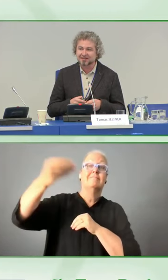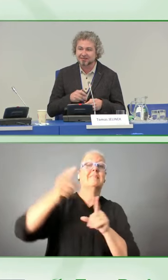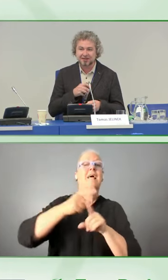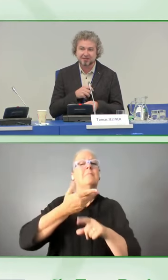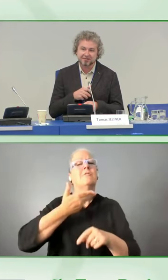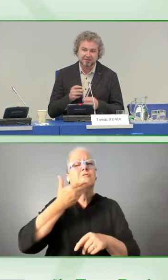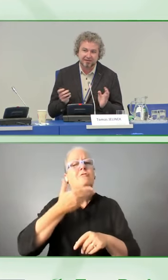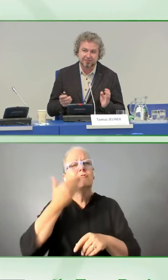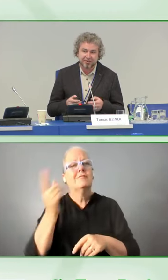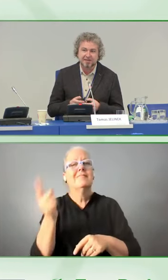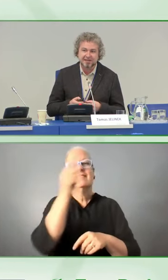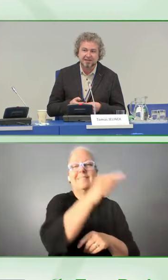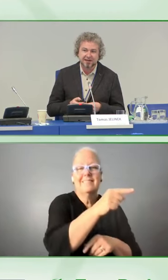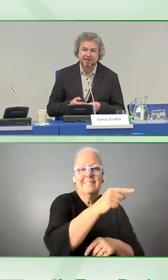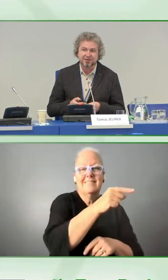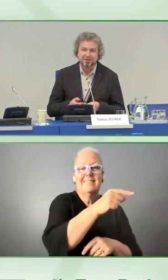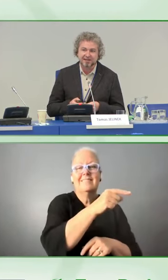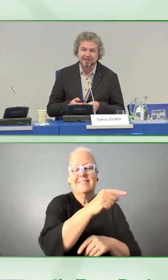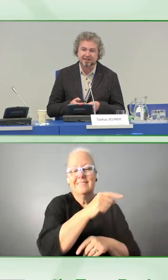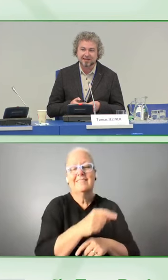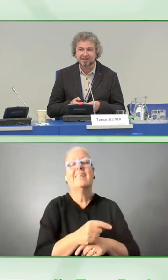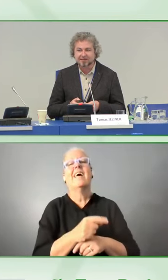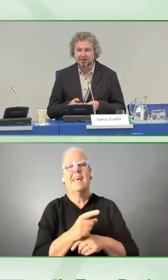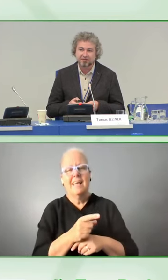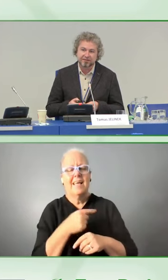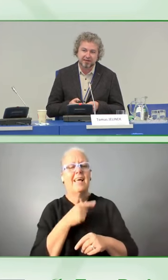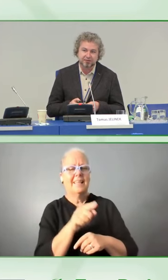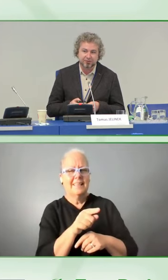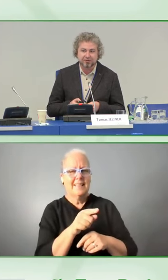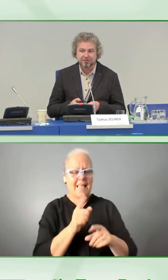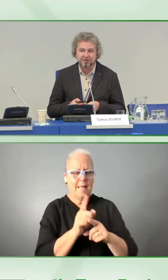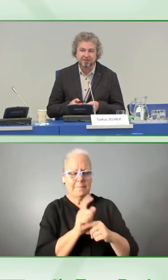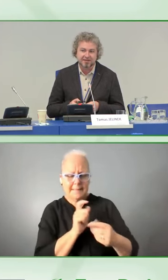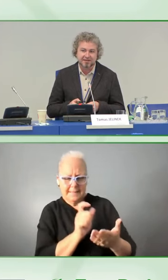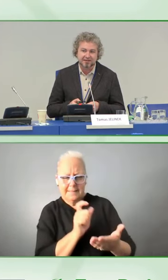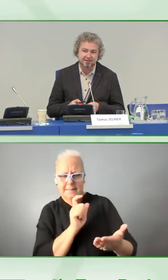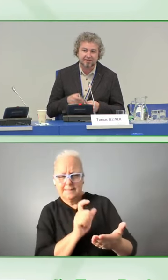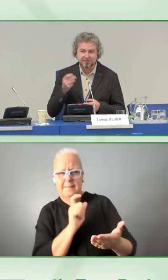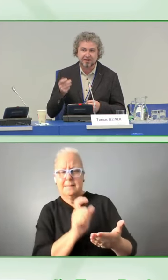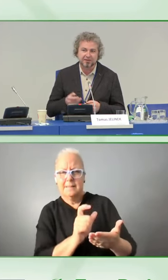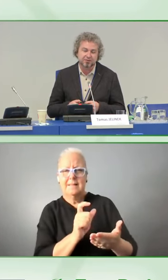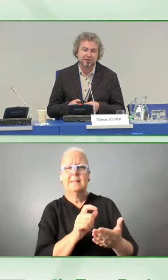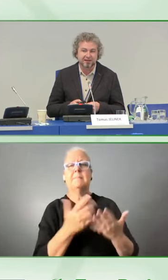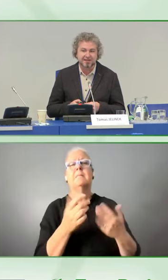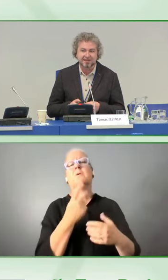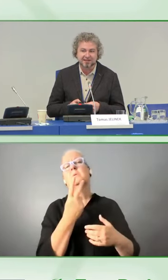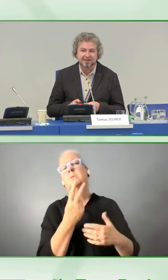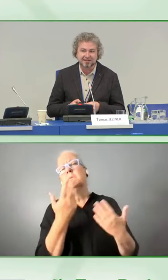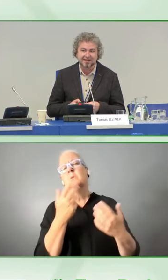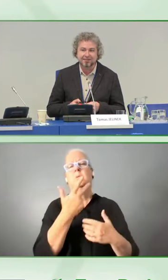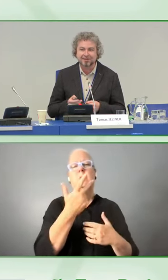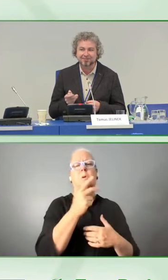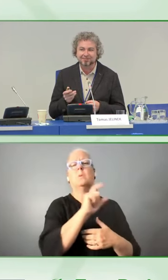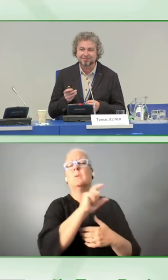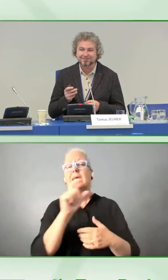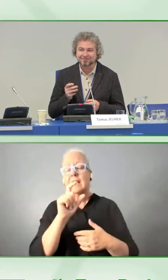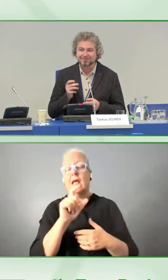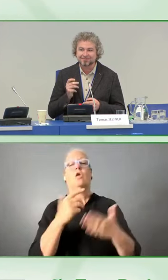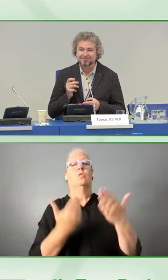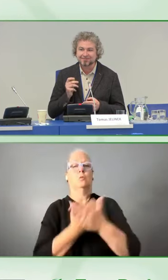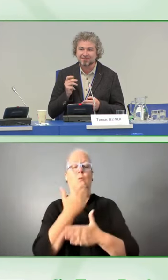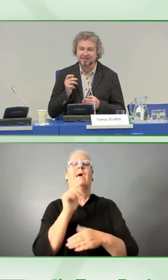then we are processing the banknotes and within like two or three weeks, we have a new currency in the app.